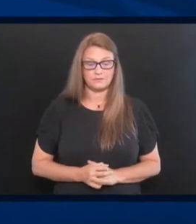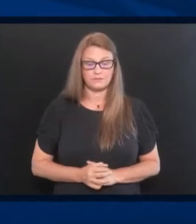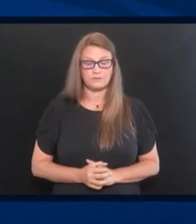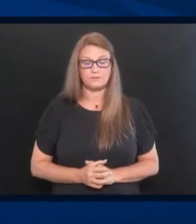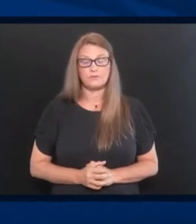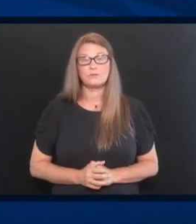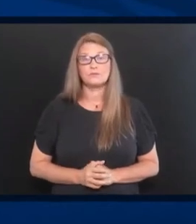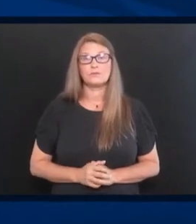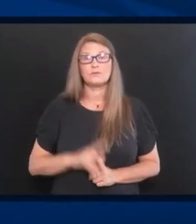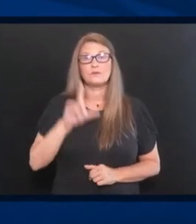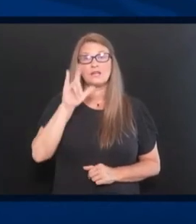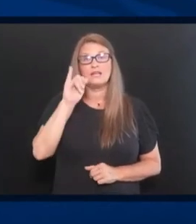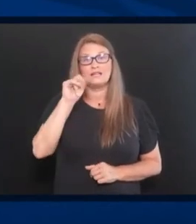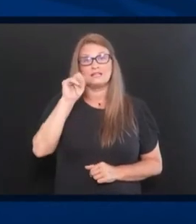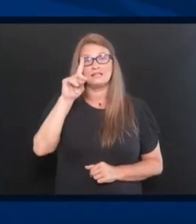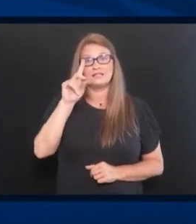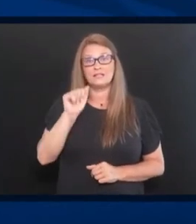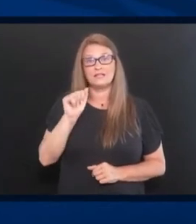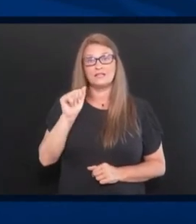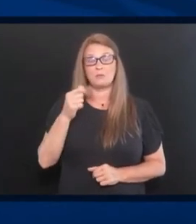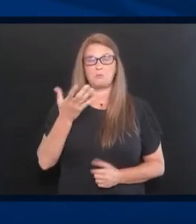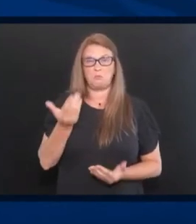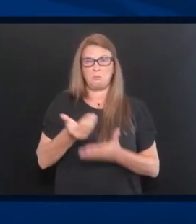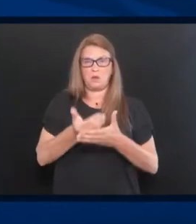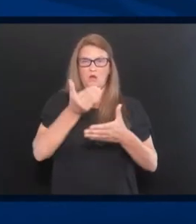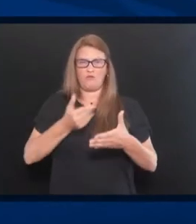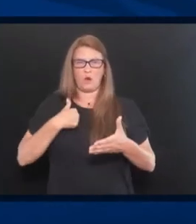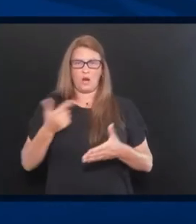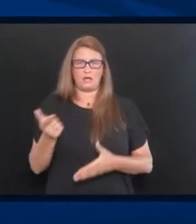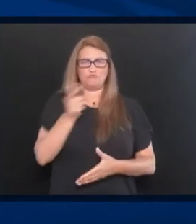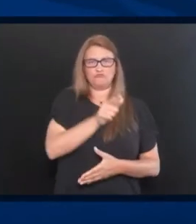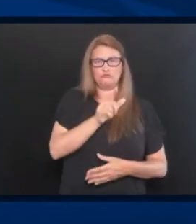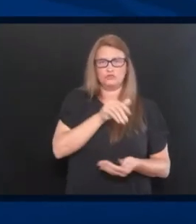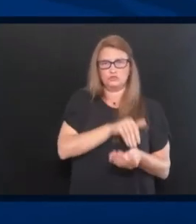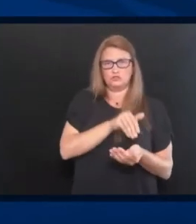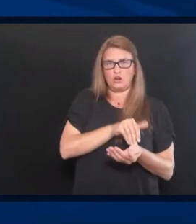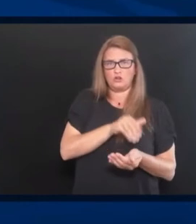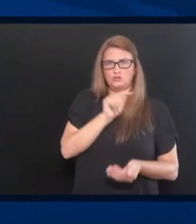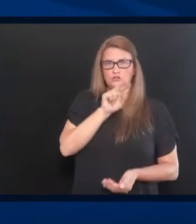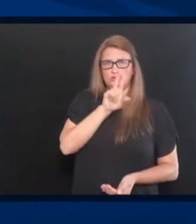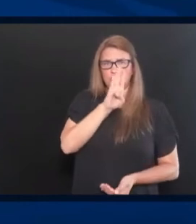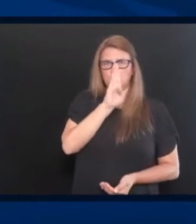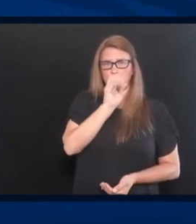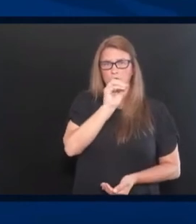Linda, before we go to doc, let me just say this, you know, I, um,